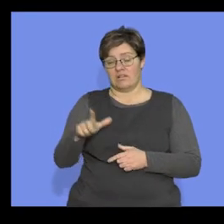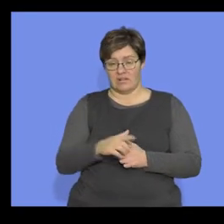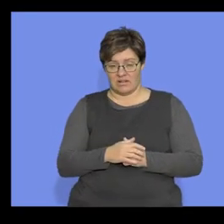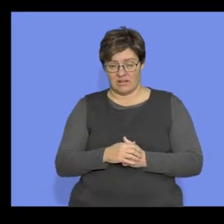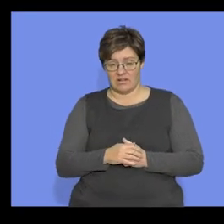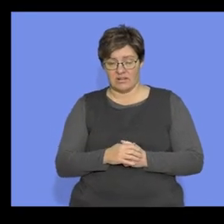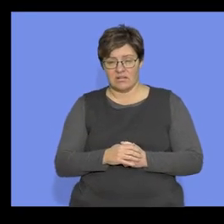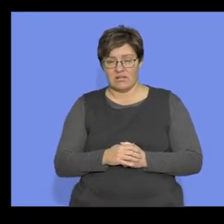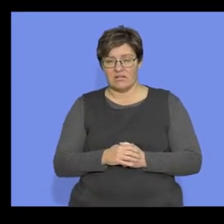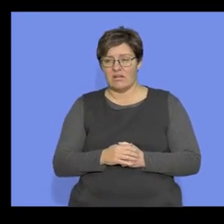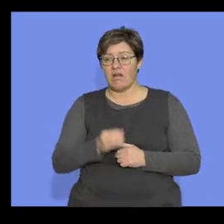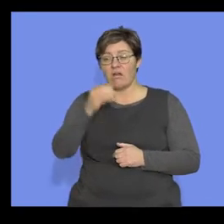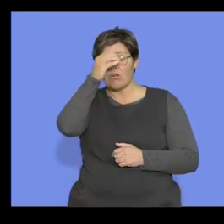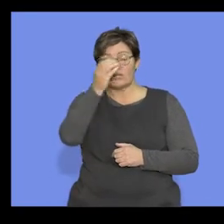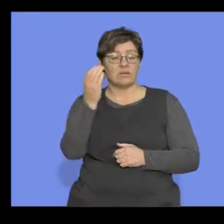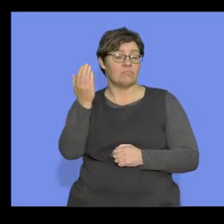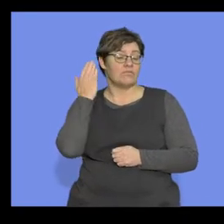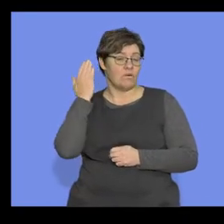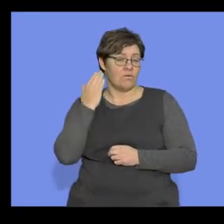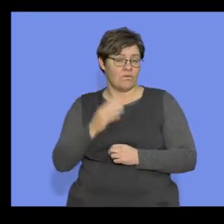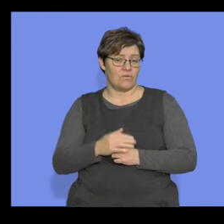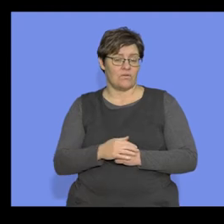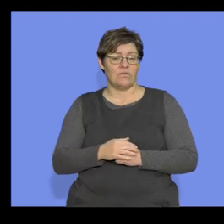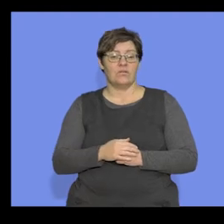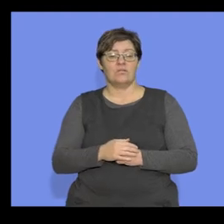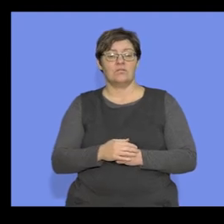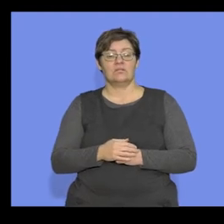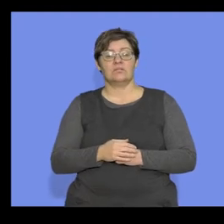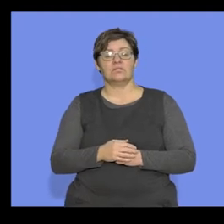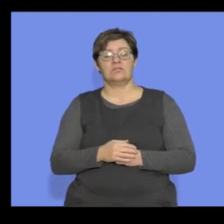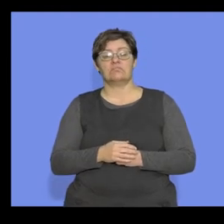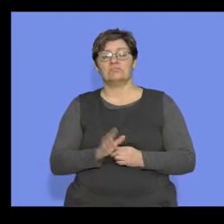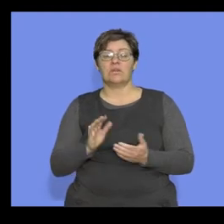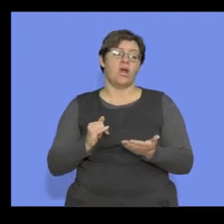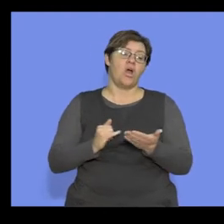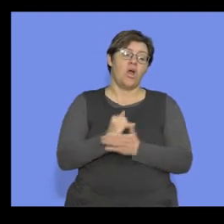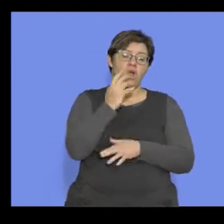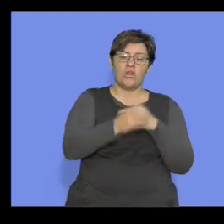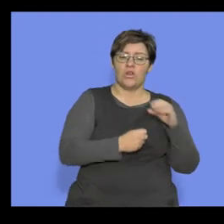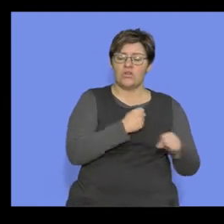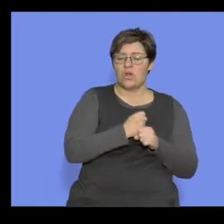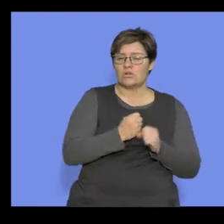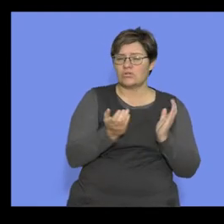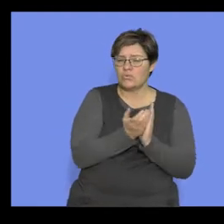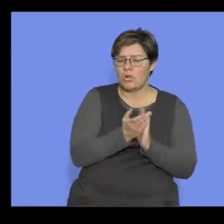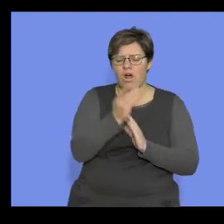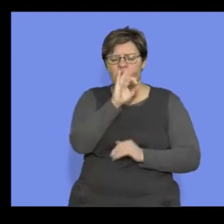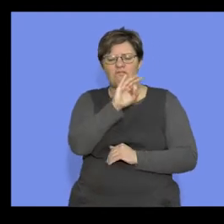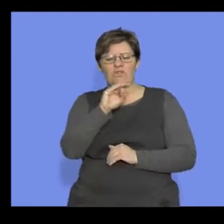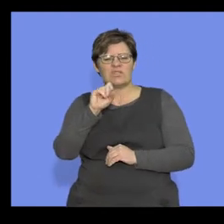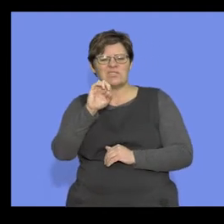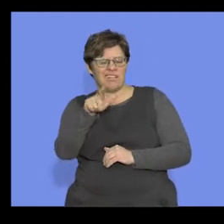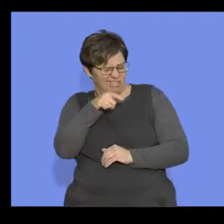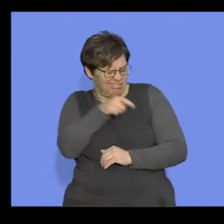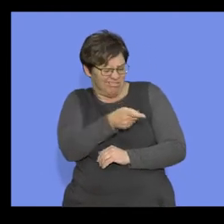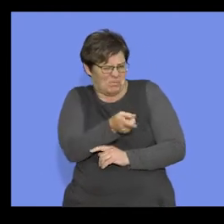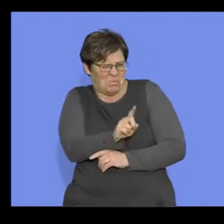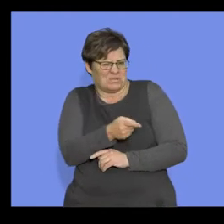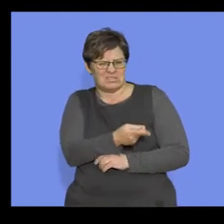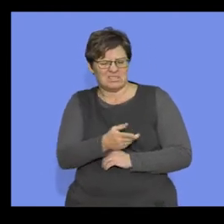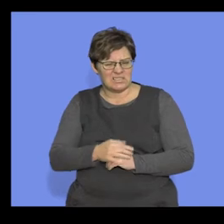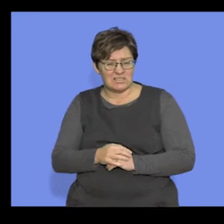would have looked at the concept earlier, all right, maybe earlier years of school of what a fossil is. A fossil